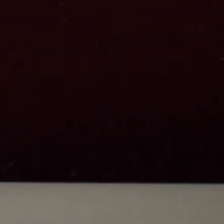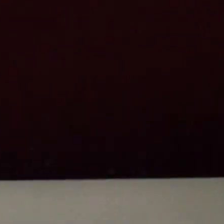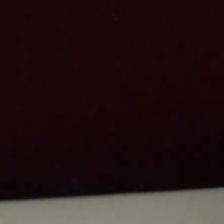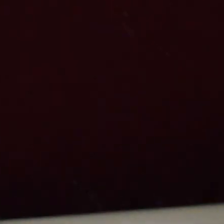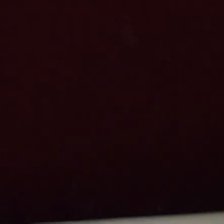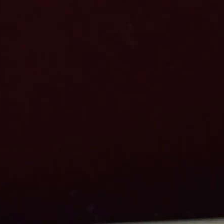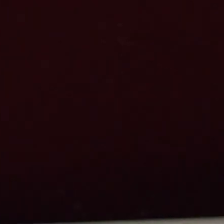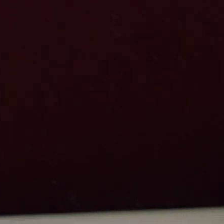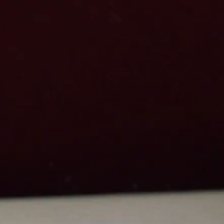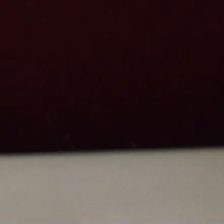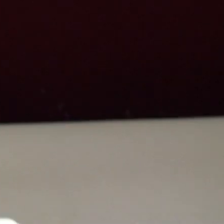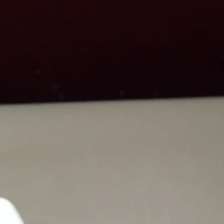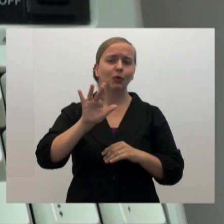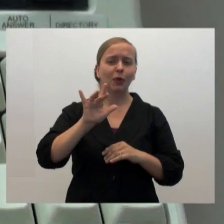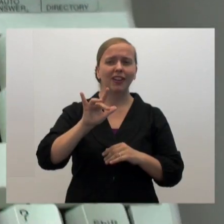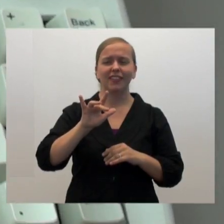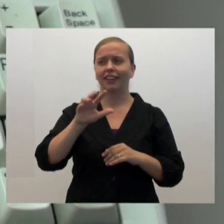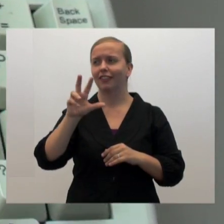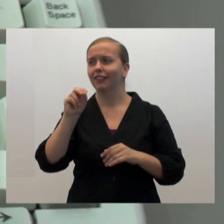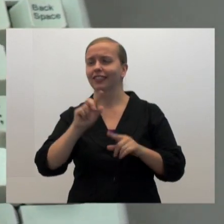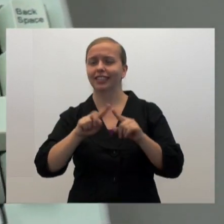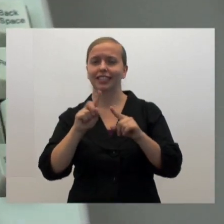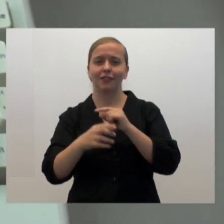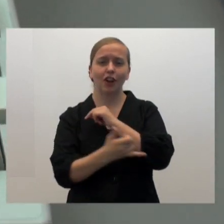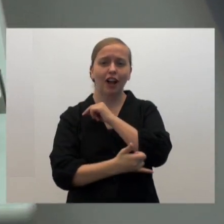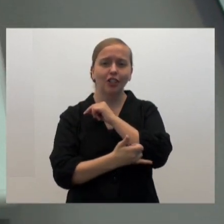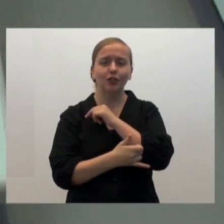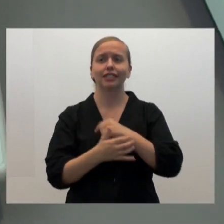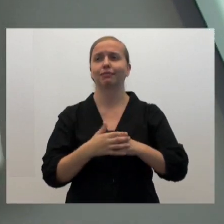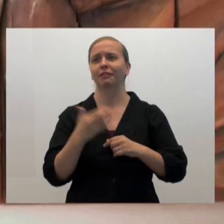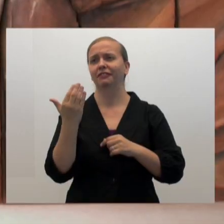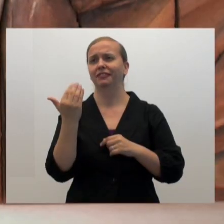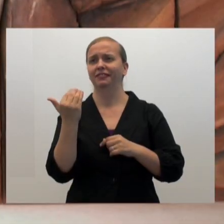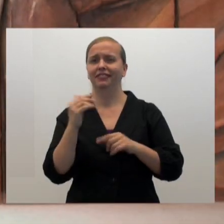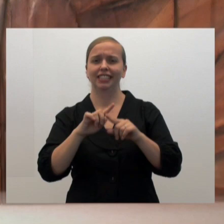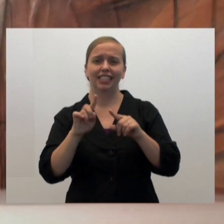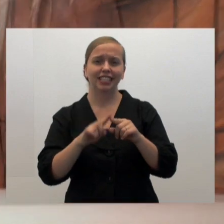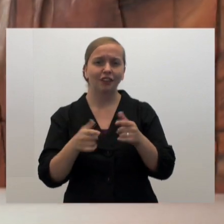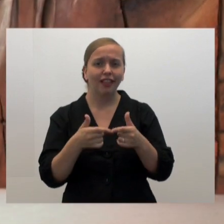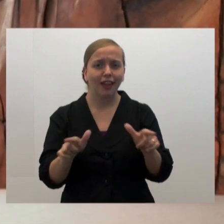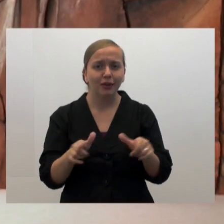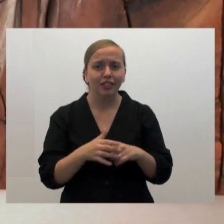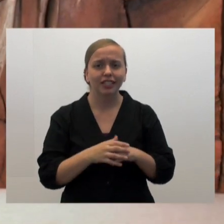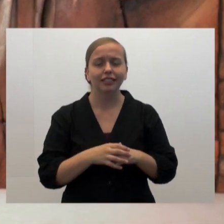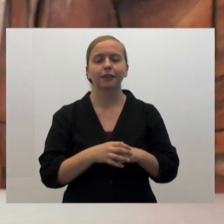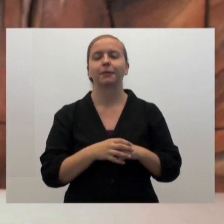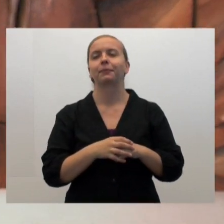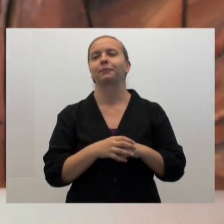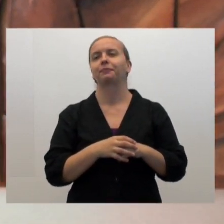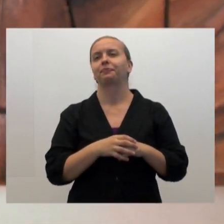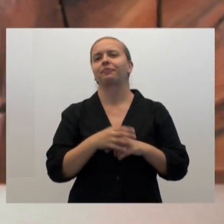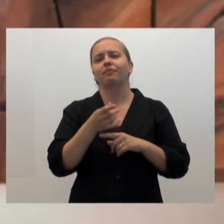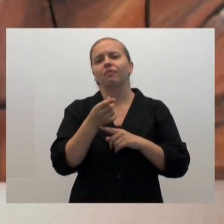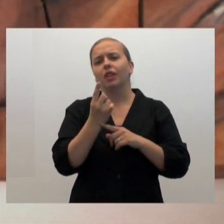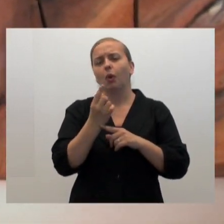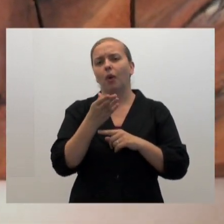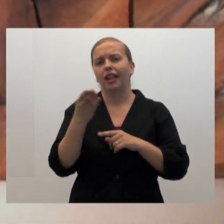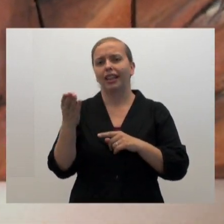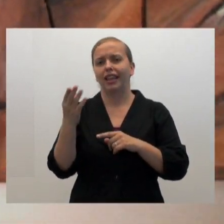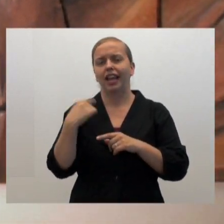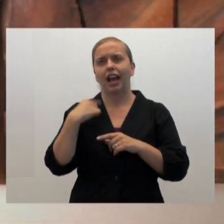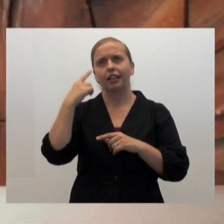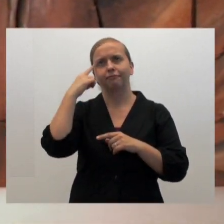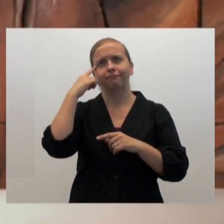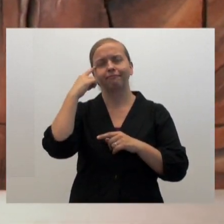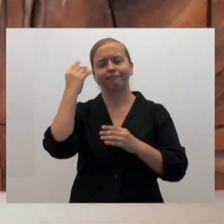sizes and colors, 25 or 30 different countries, 15 different languages. One of the things that I